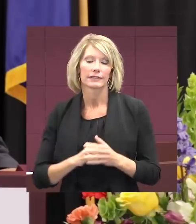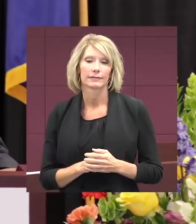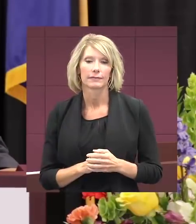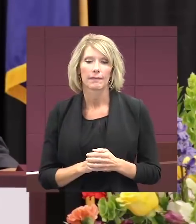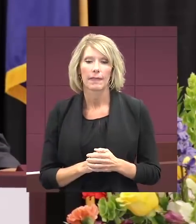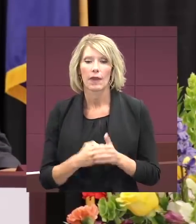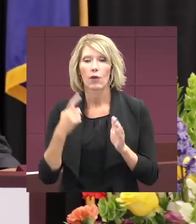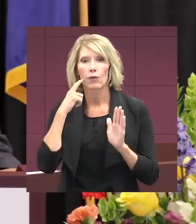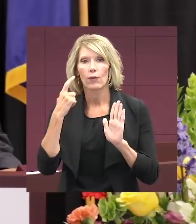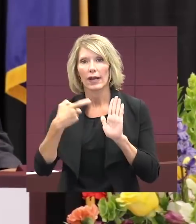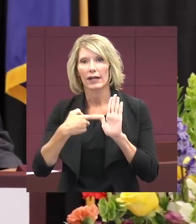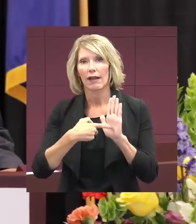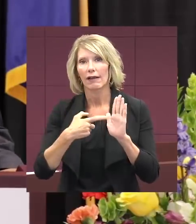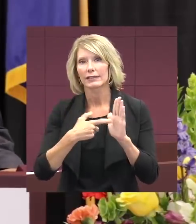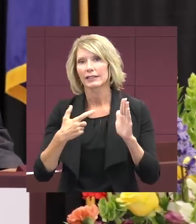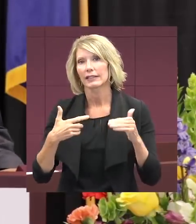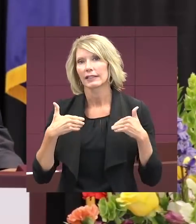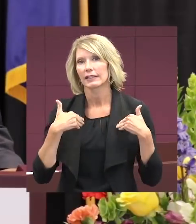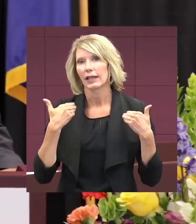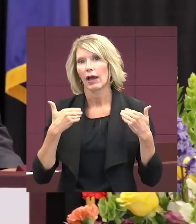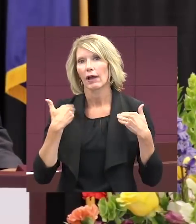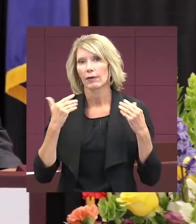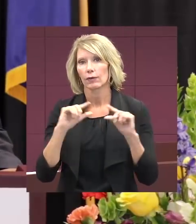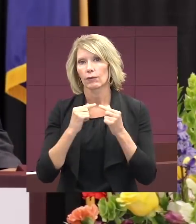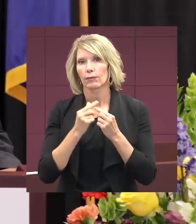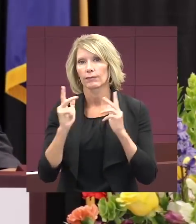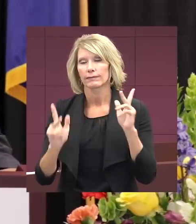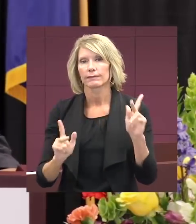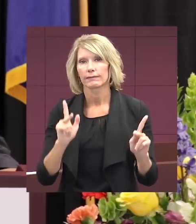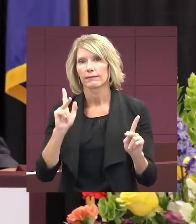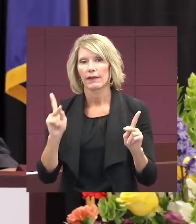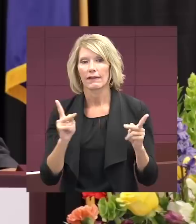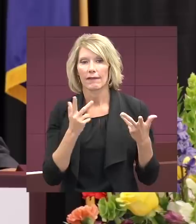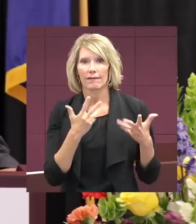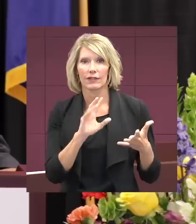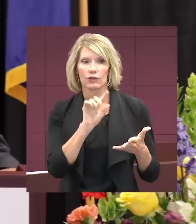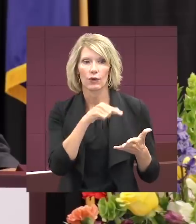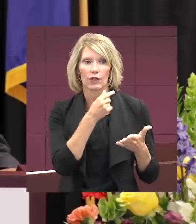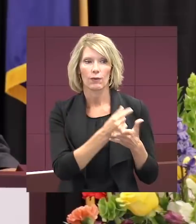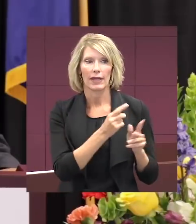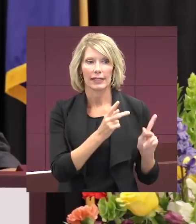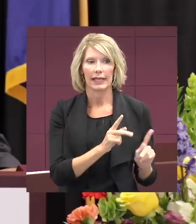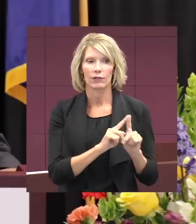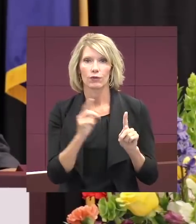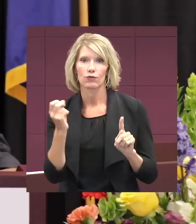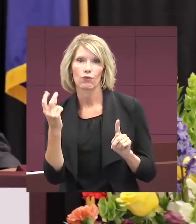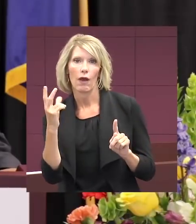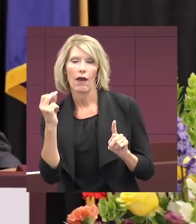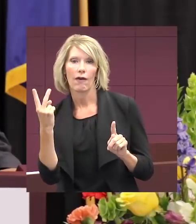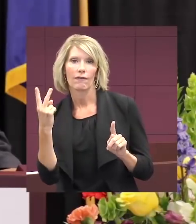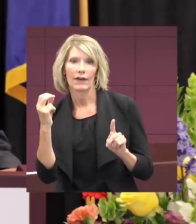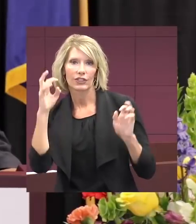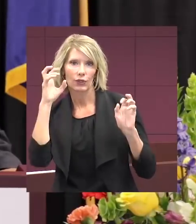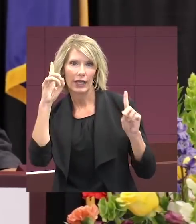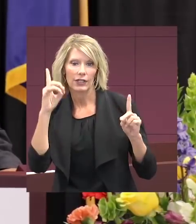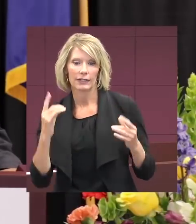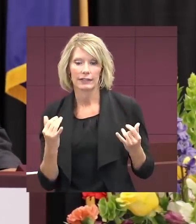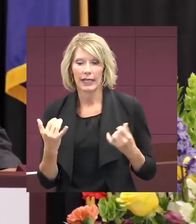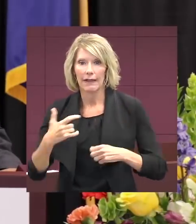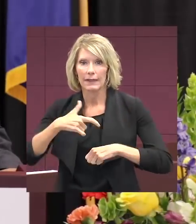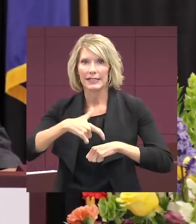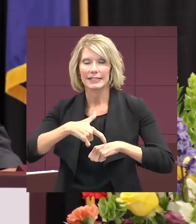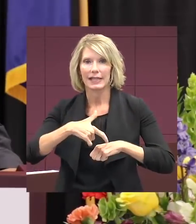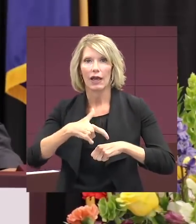an outstanding group of young people who have completed their K-12 education. At this time, we would like to hear